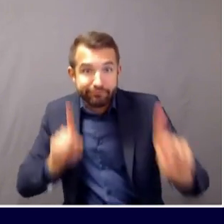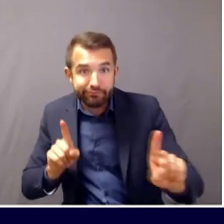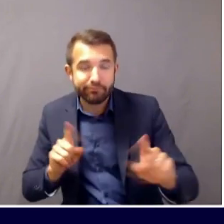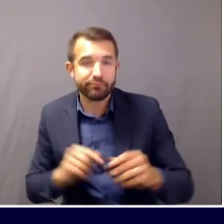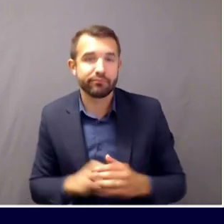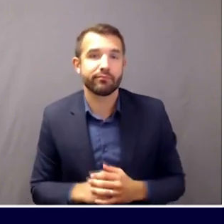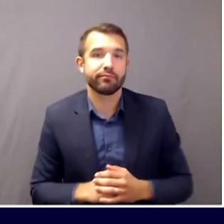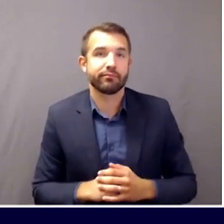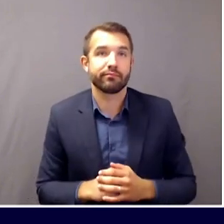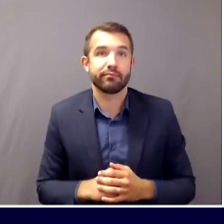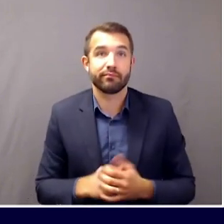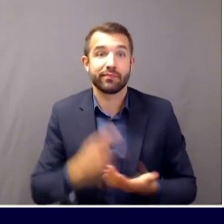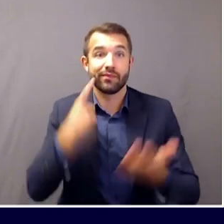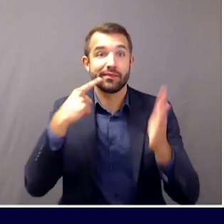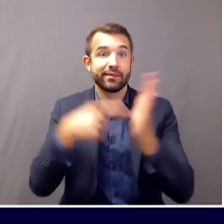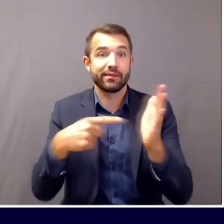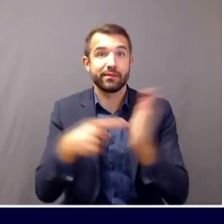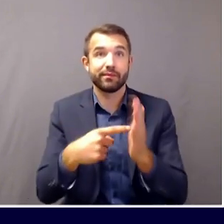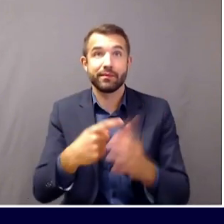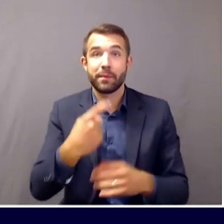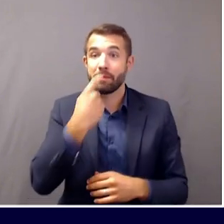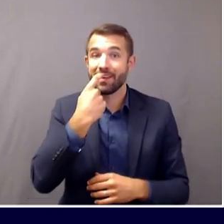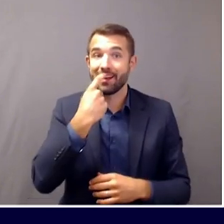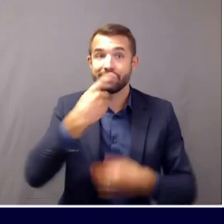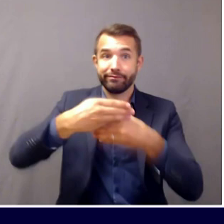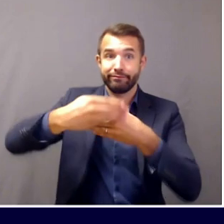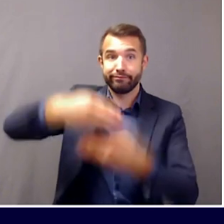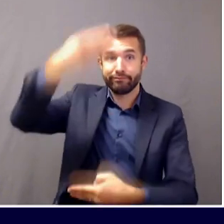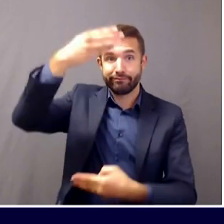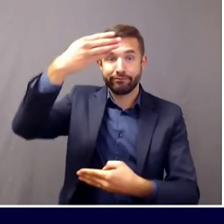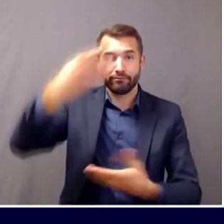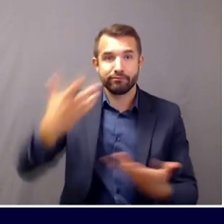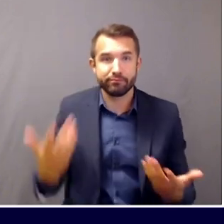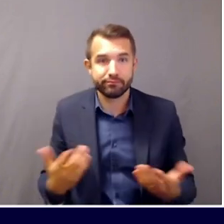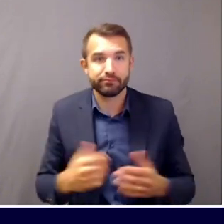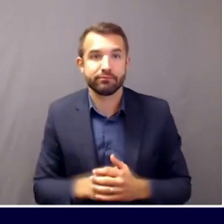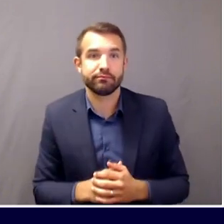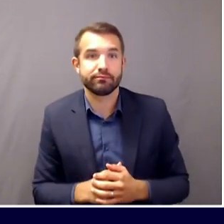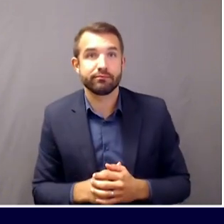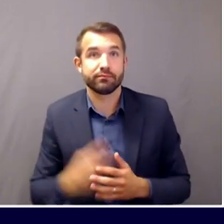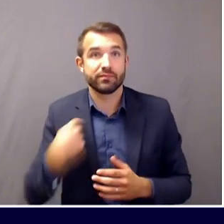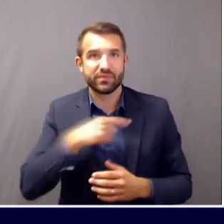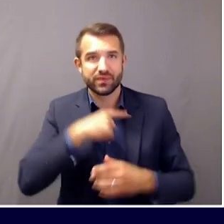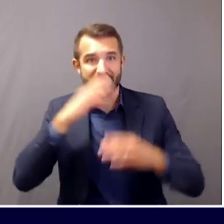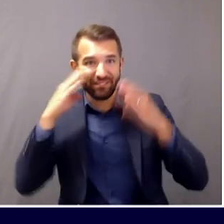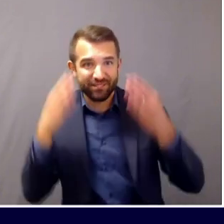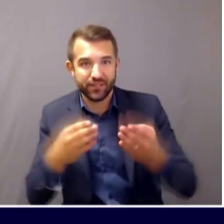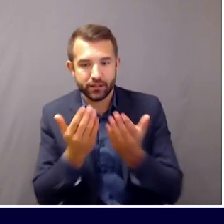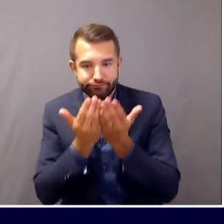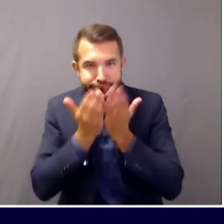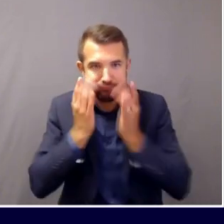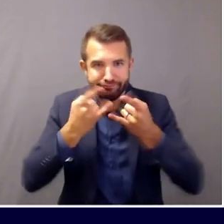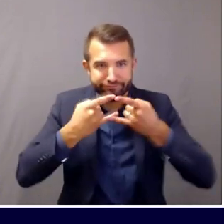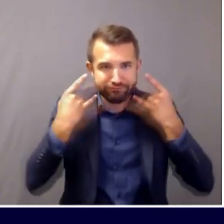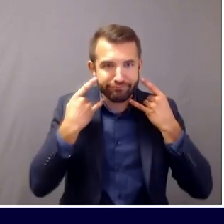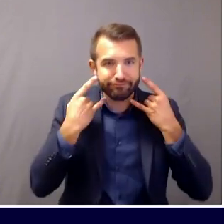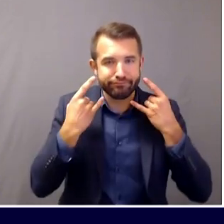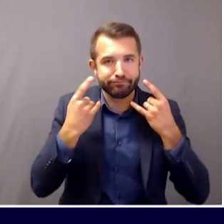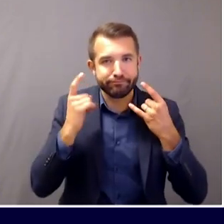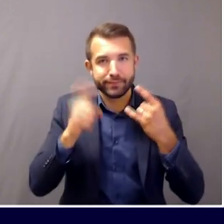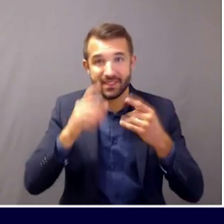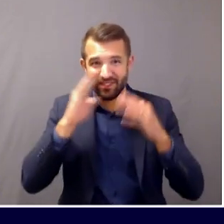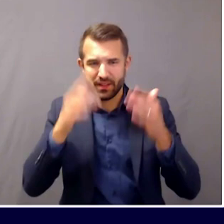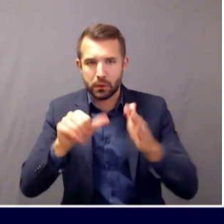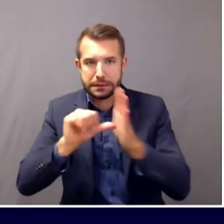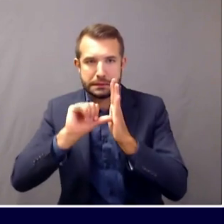like plexiglass, things of that sort. Face coverings are where we've been focused. The face covering element is one that we believe is